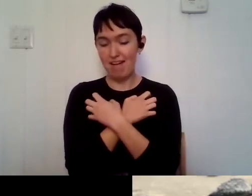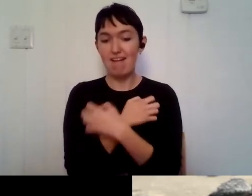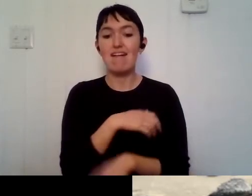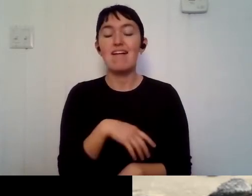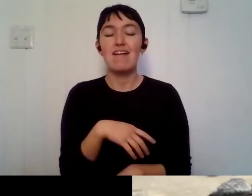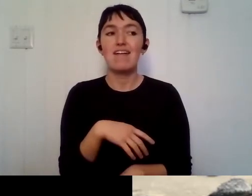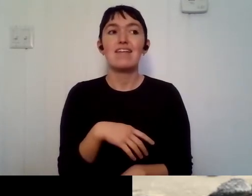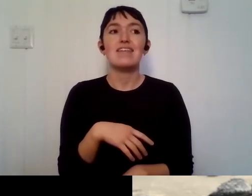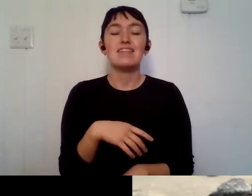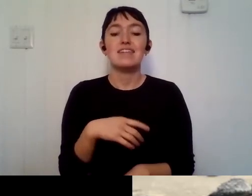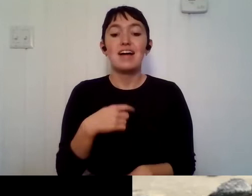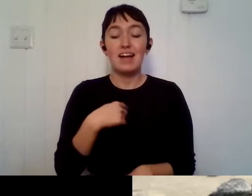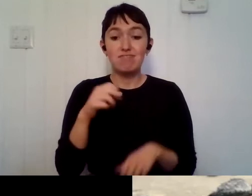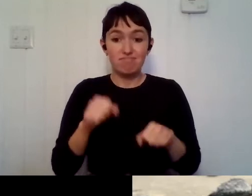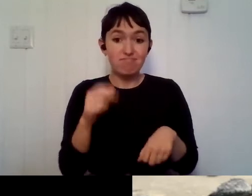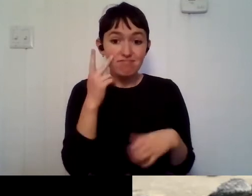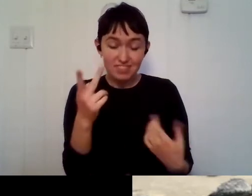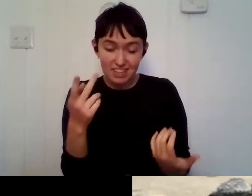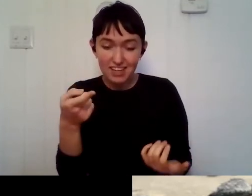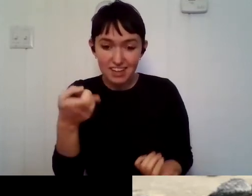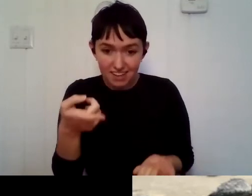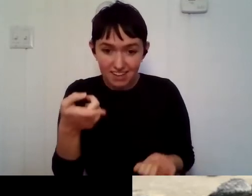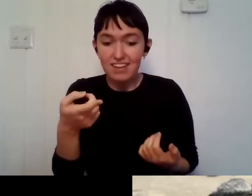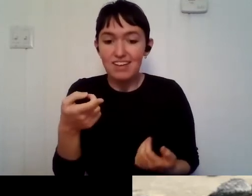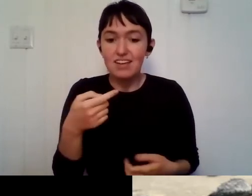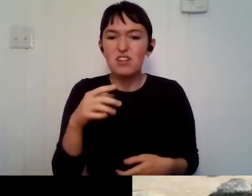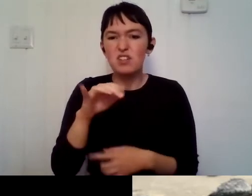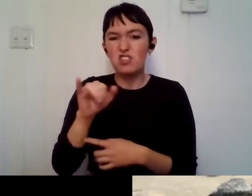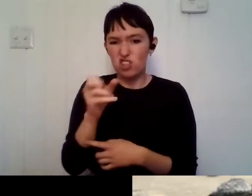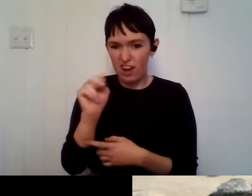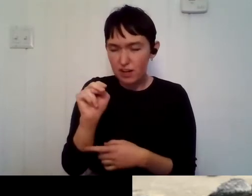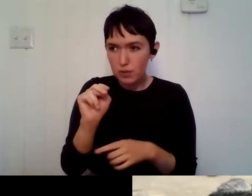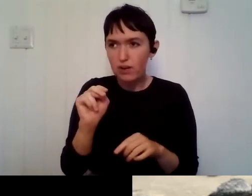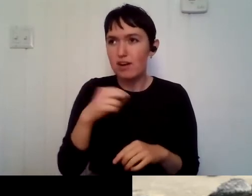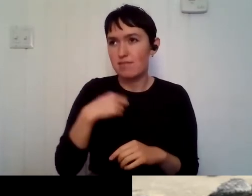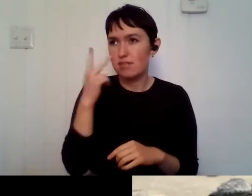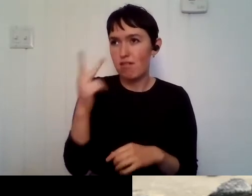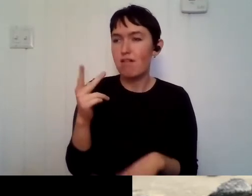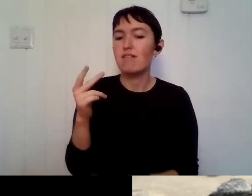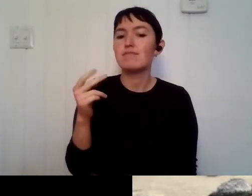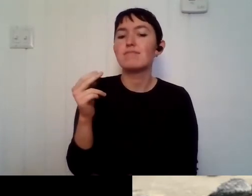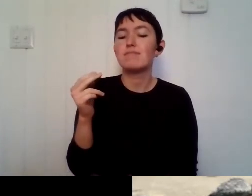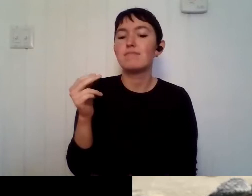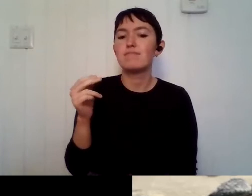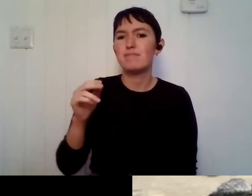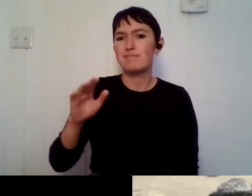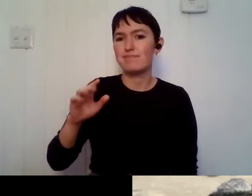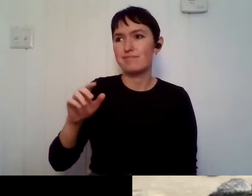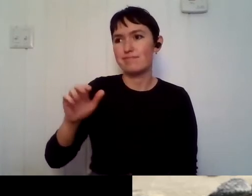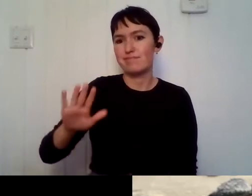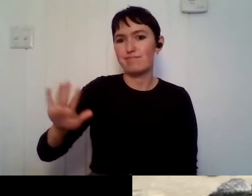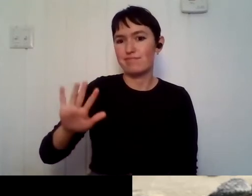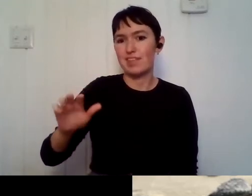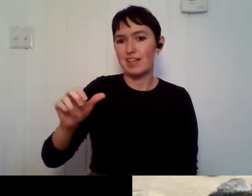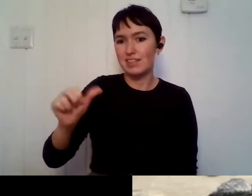I was there for up until January and I probably saw around like 10 to 12 of them.